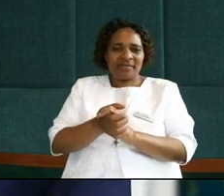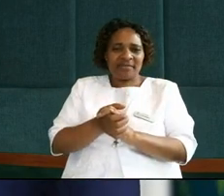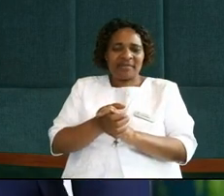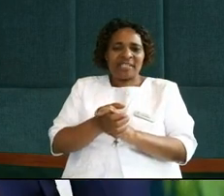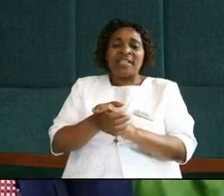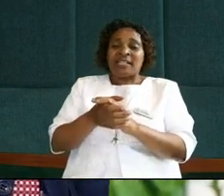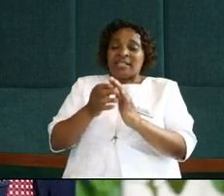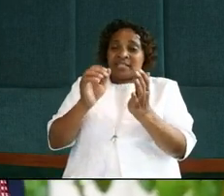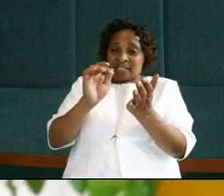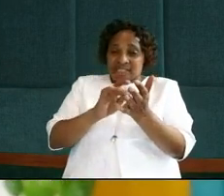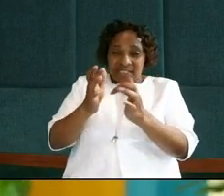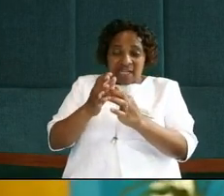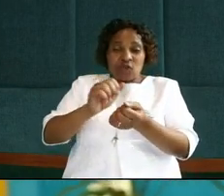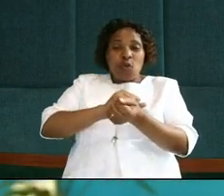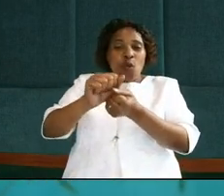washed his feet.